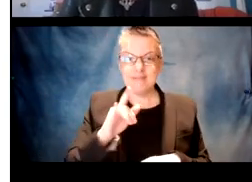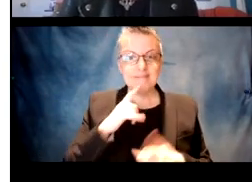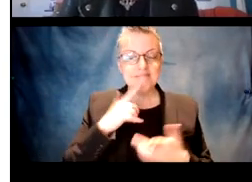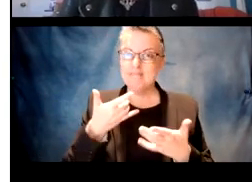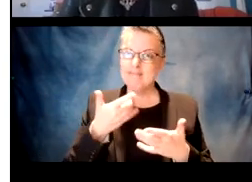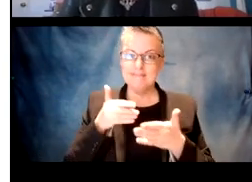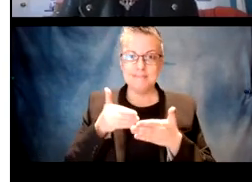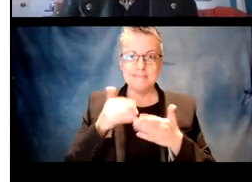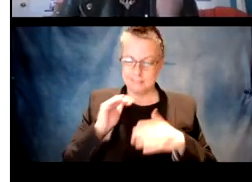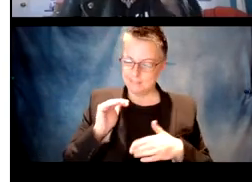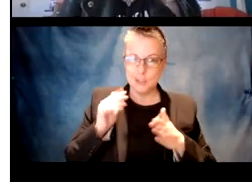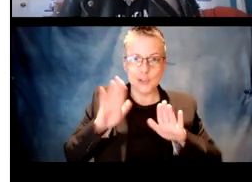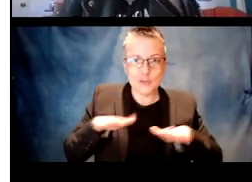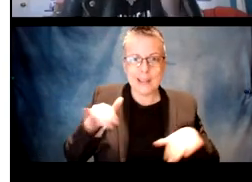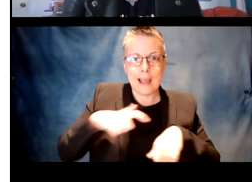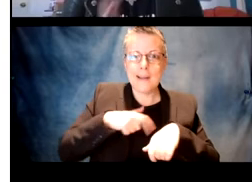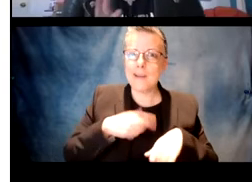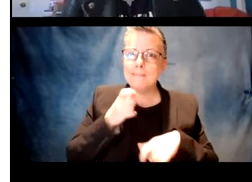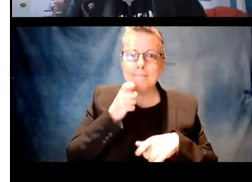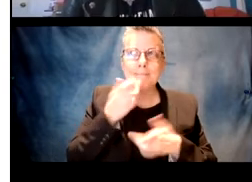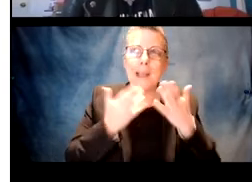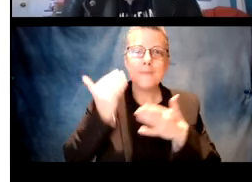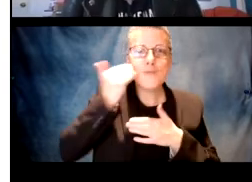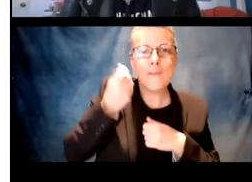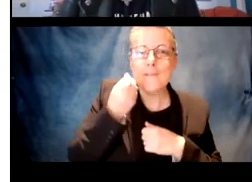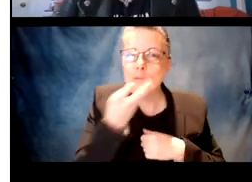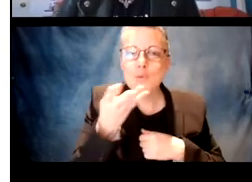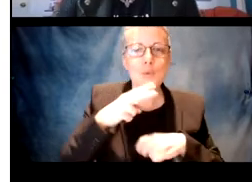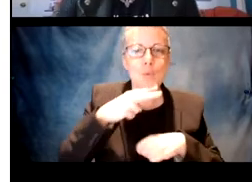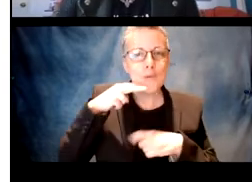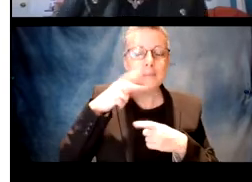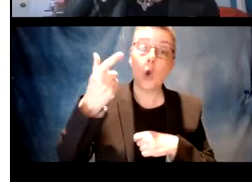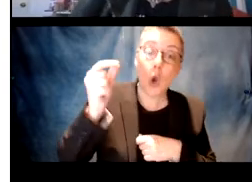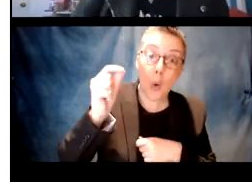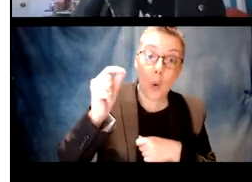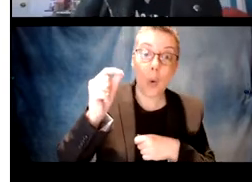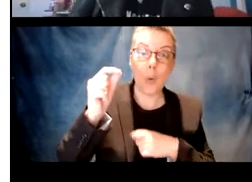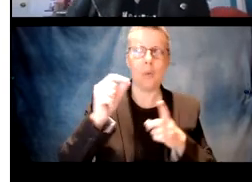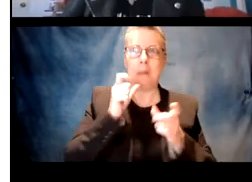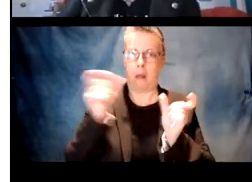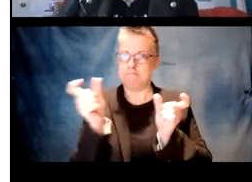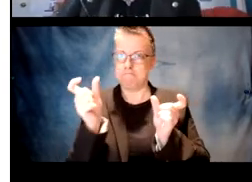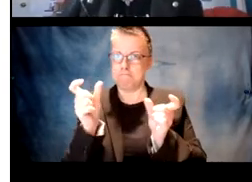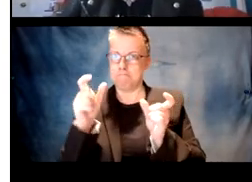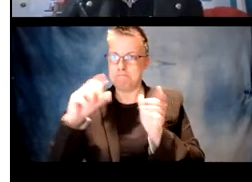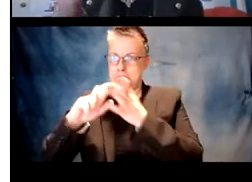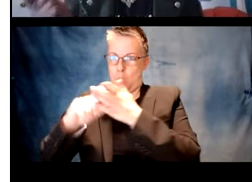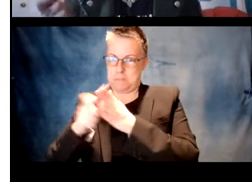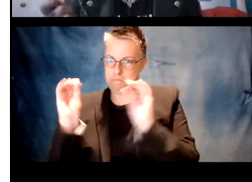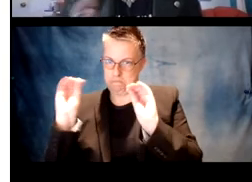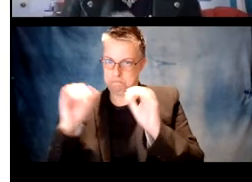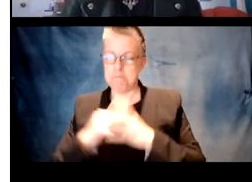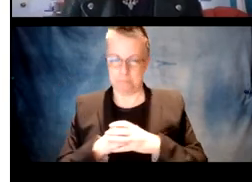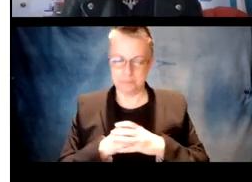these forms at all. In fact, I only have a few verbs at this point. And it's things like